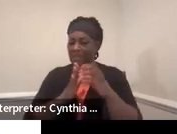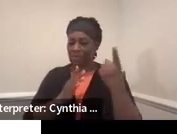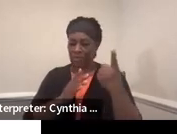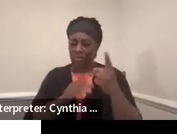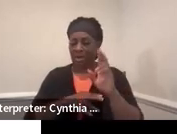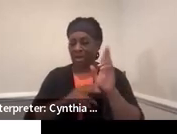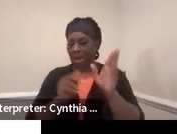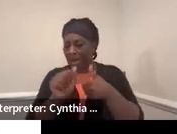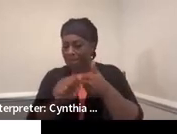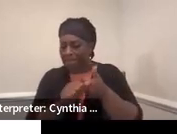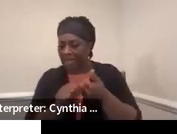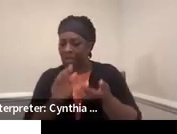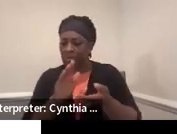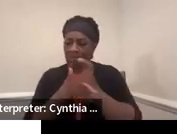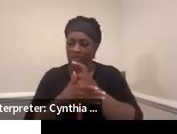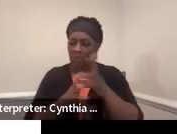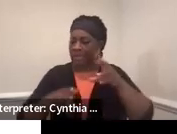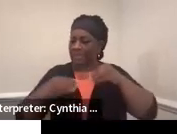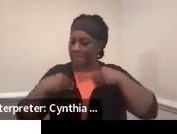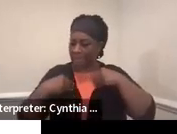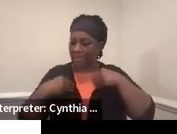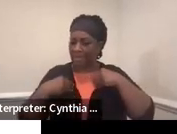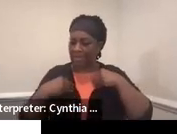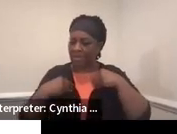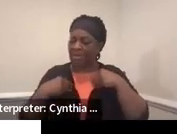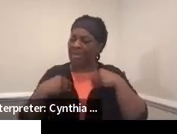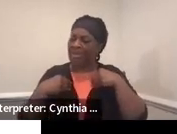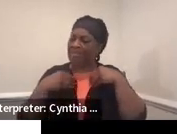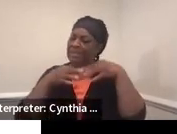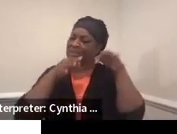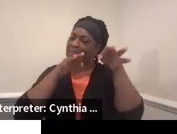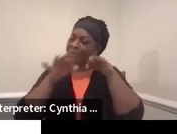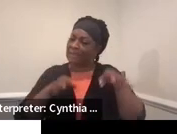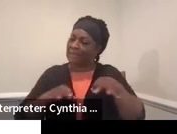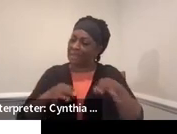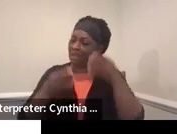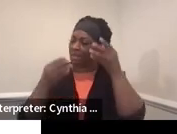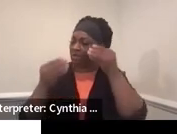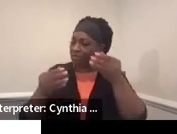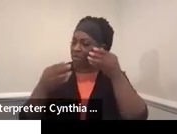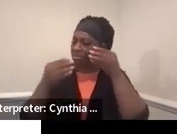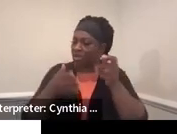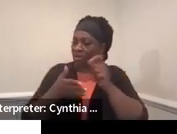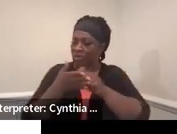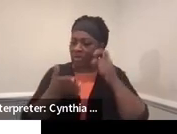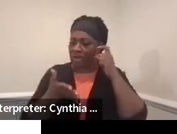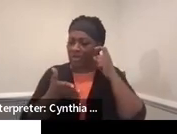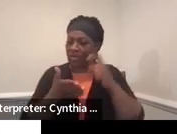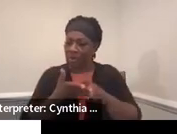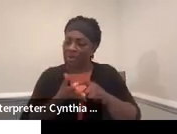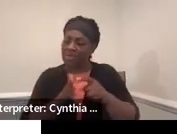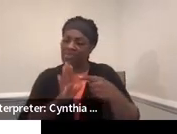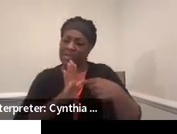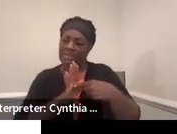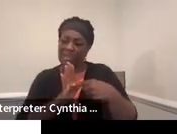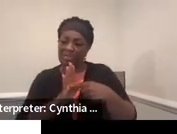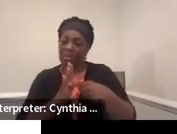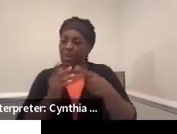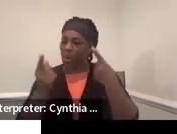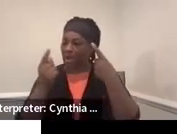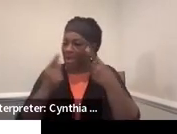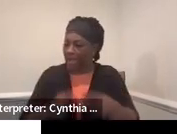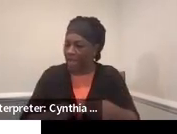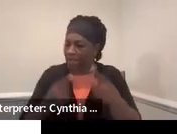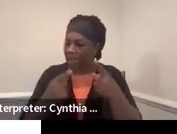updated, reviewed, and accepted. And then putting some detailed information in the written notice as well. You know, what was done